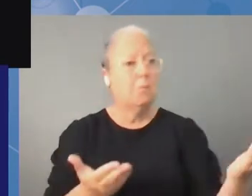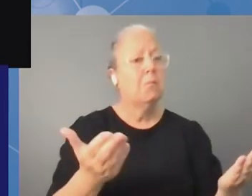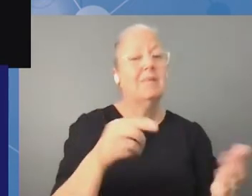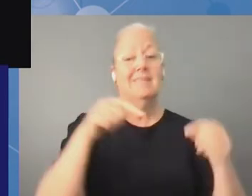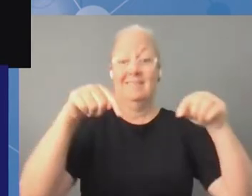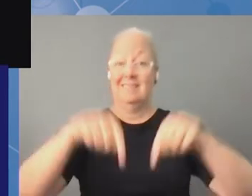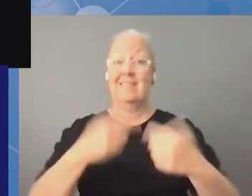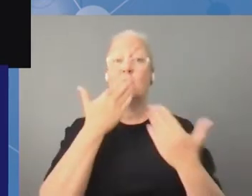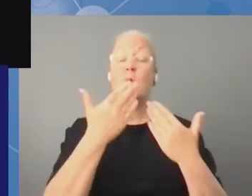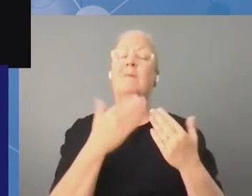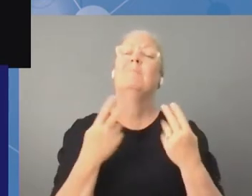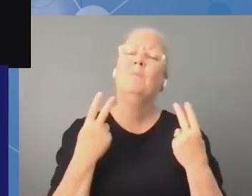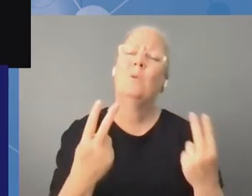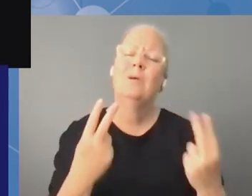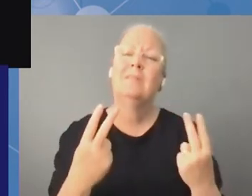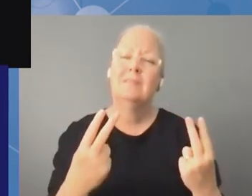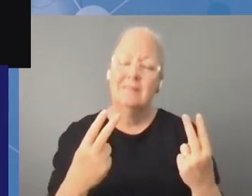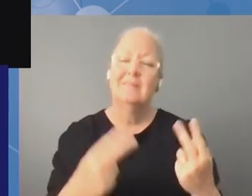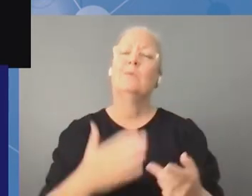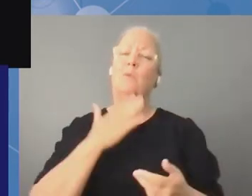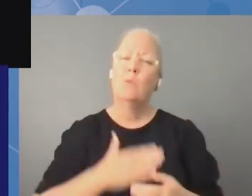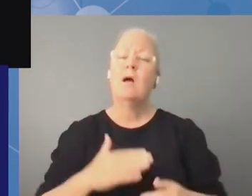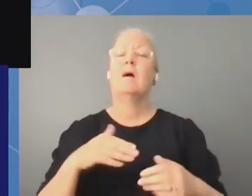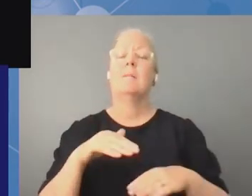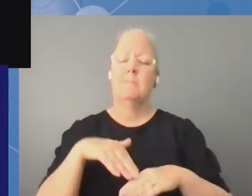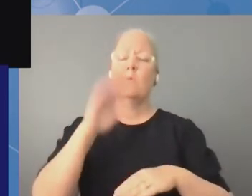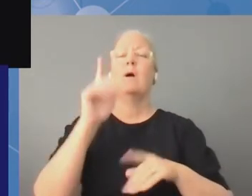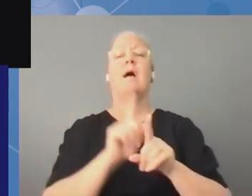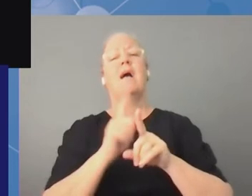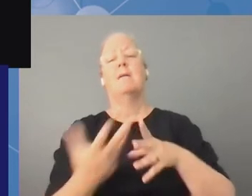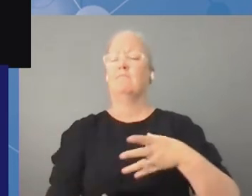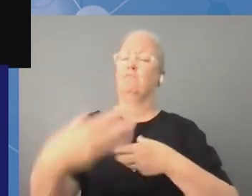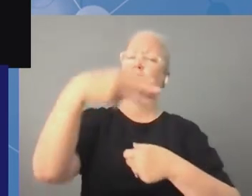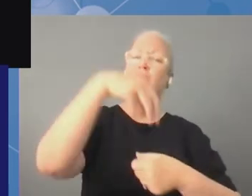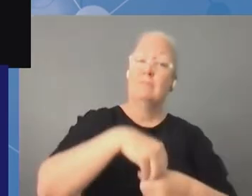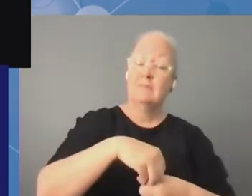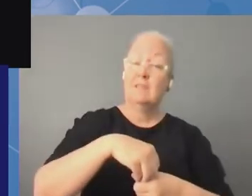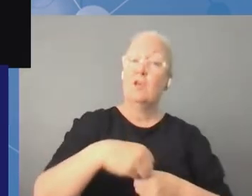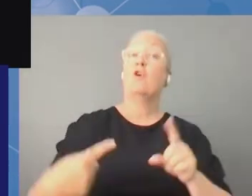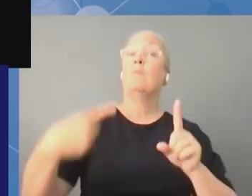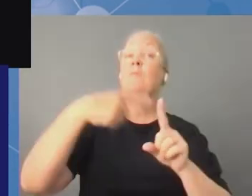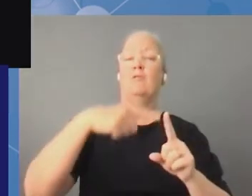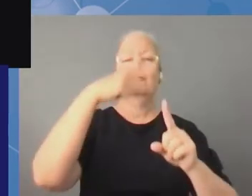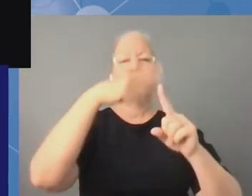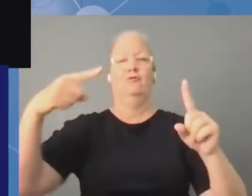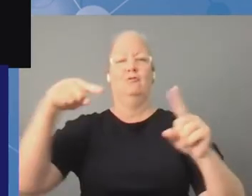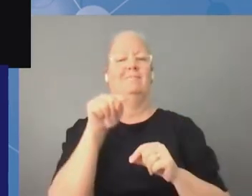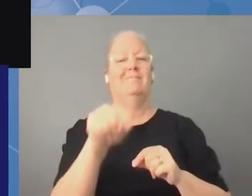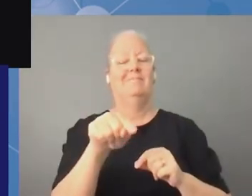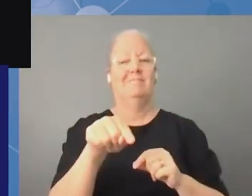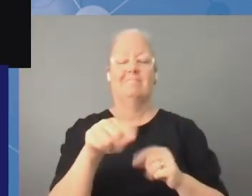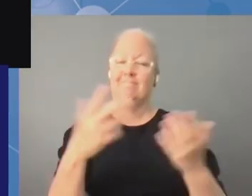to become ever more inclusive also in the digital space uh it also